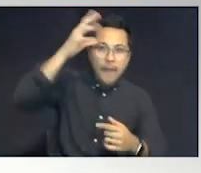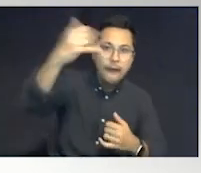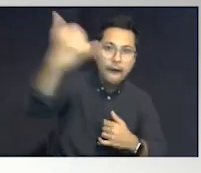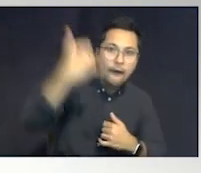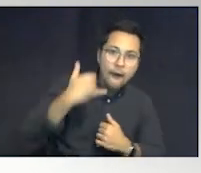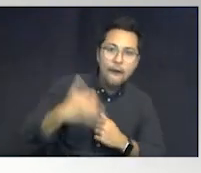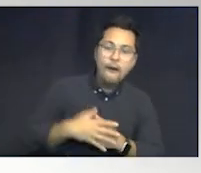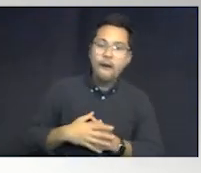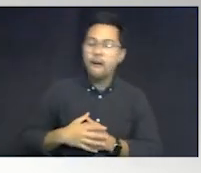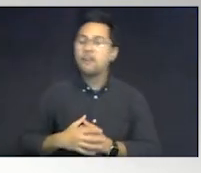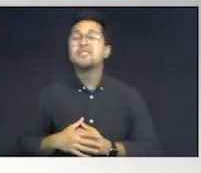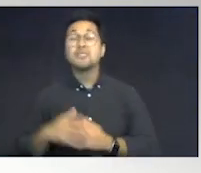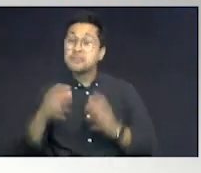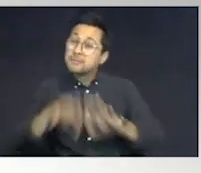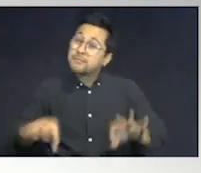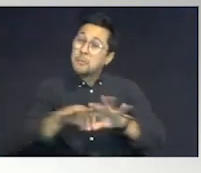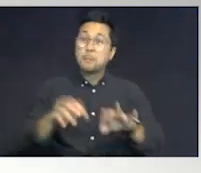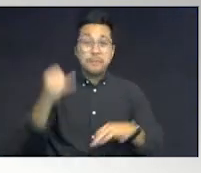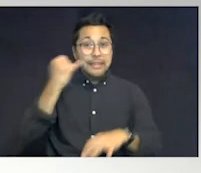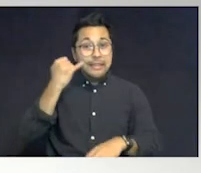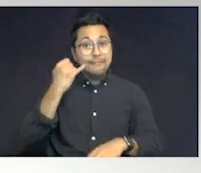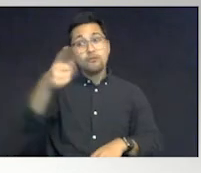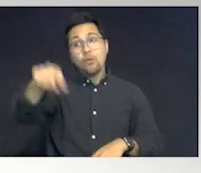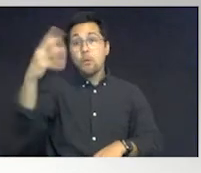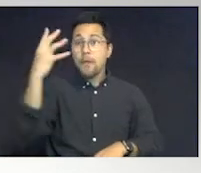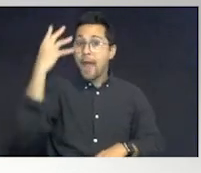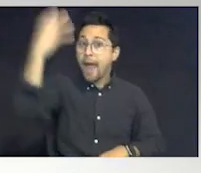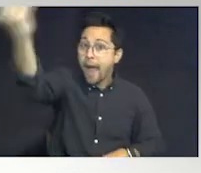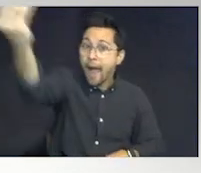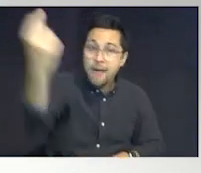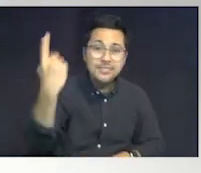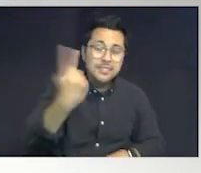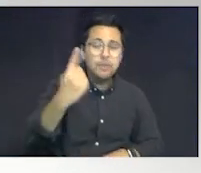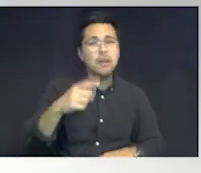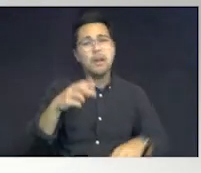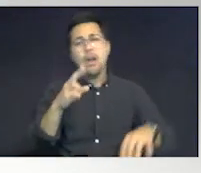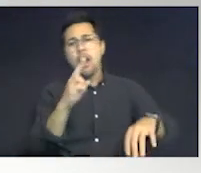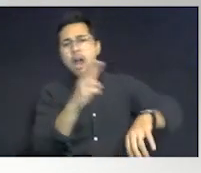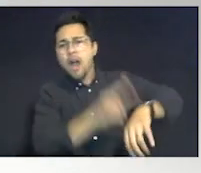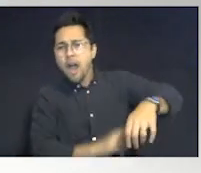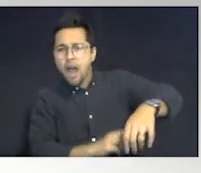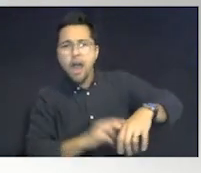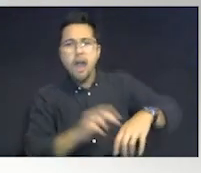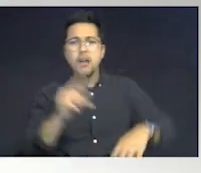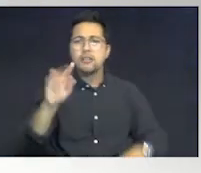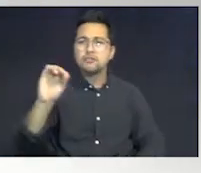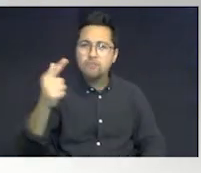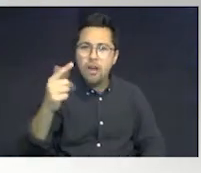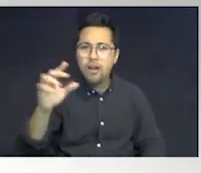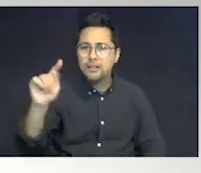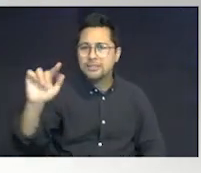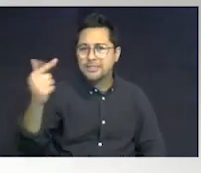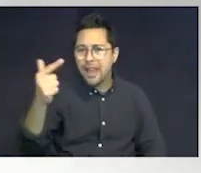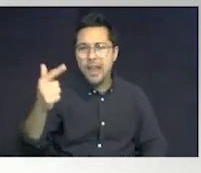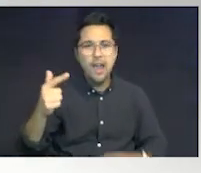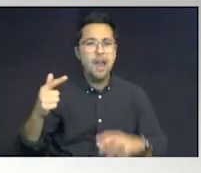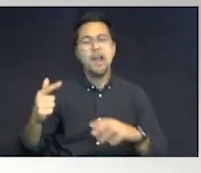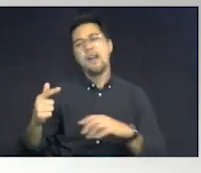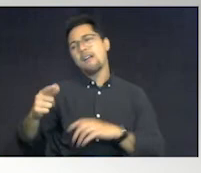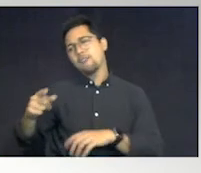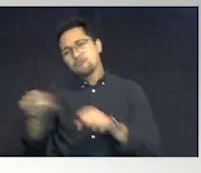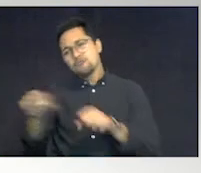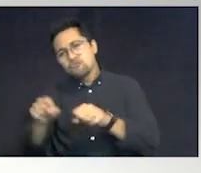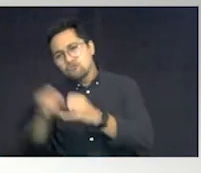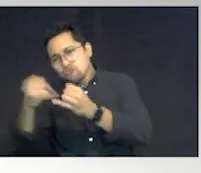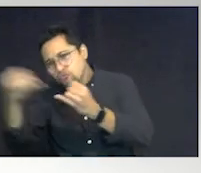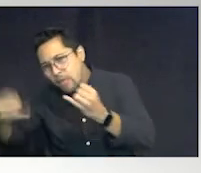somehow if you're going to go somewhere, put a dog tag on your son's shoelace. Put something in his